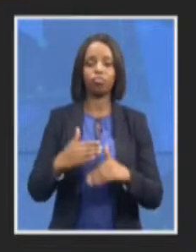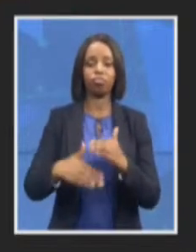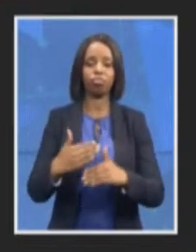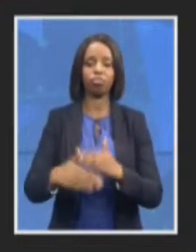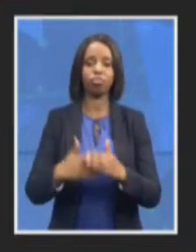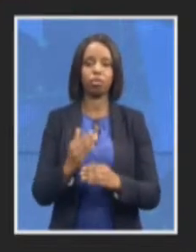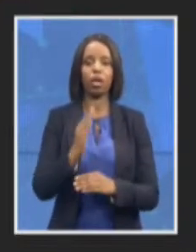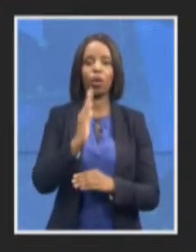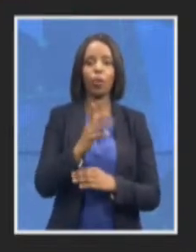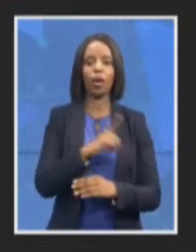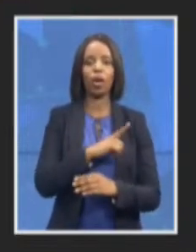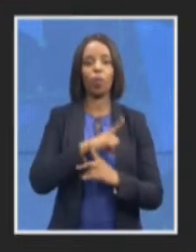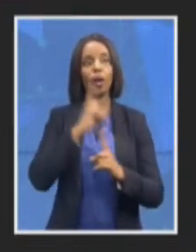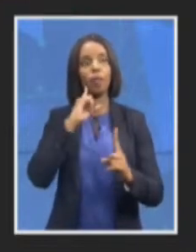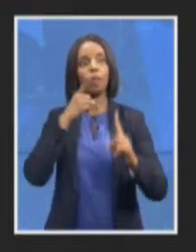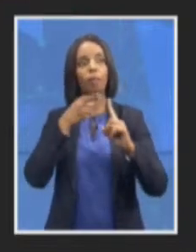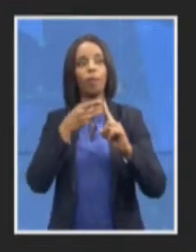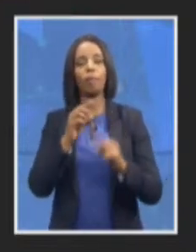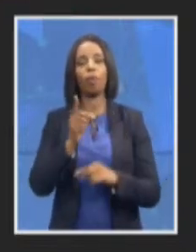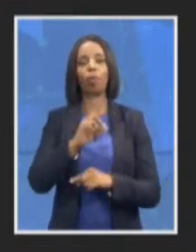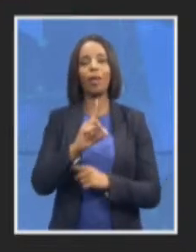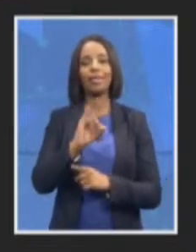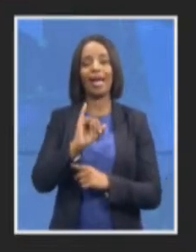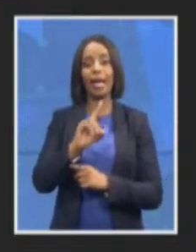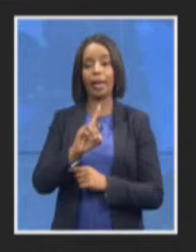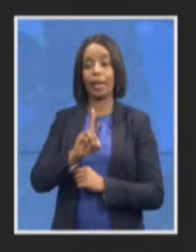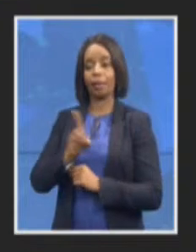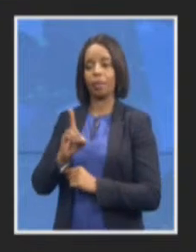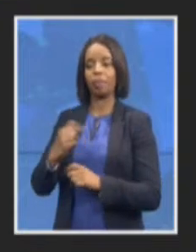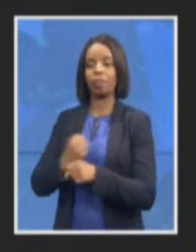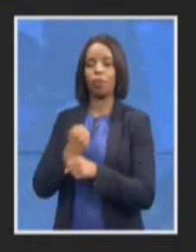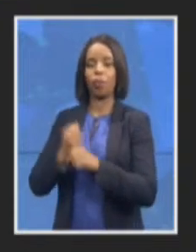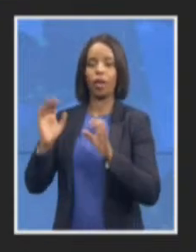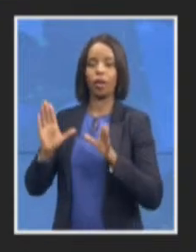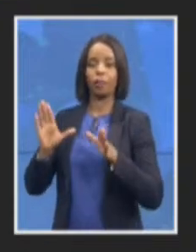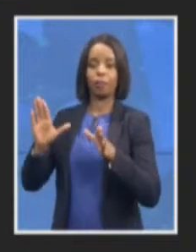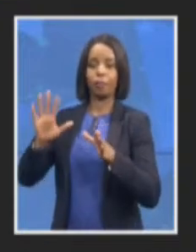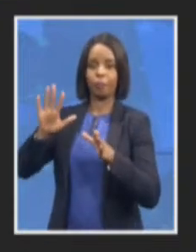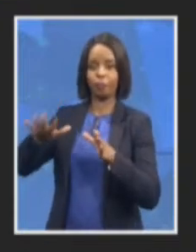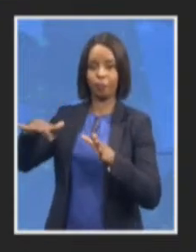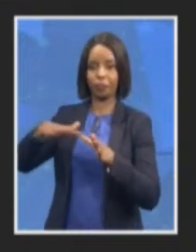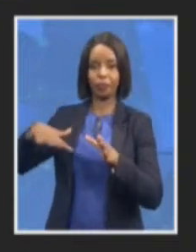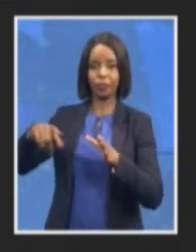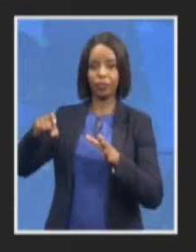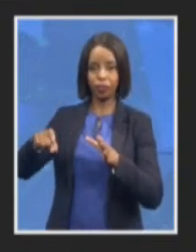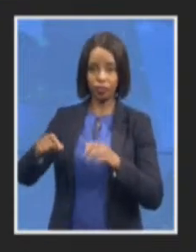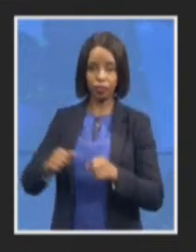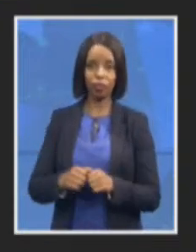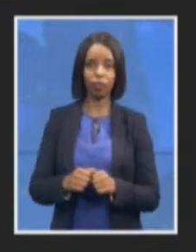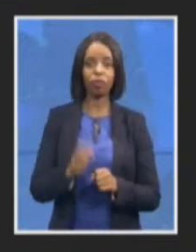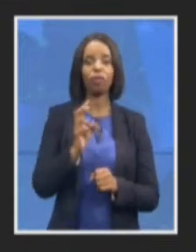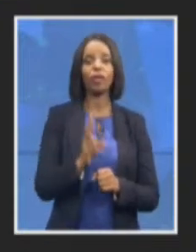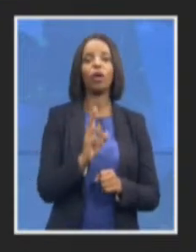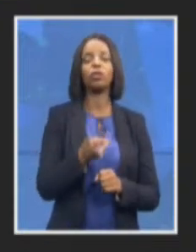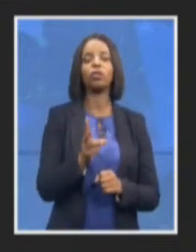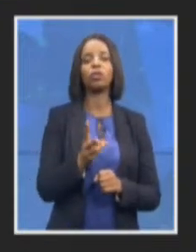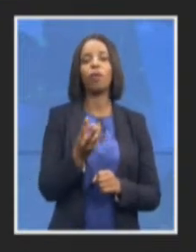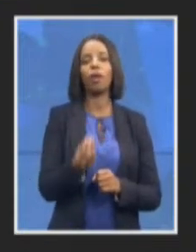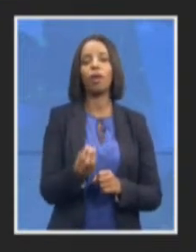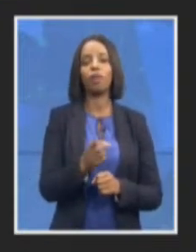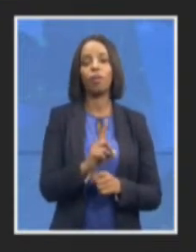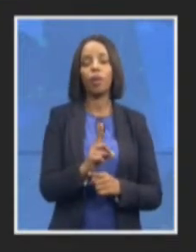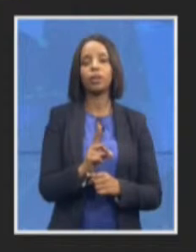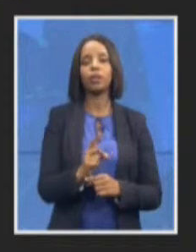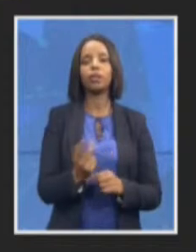I think that also speaks to the question that was raised about the Zondo resources and I'll just touch on that briefly of course it's been a